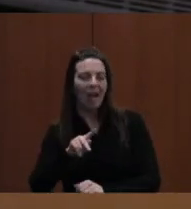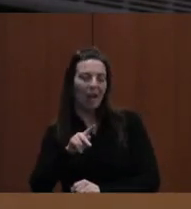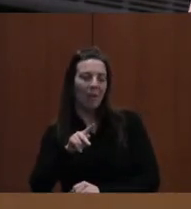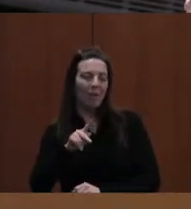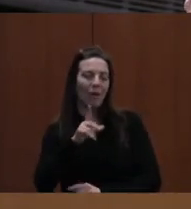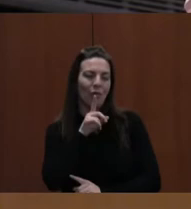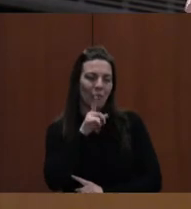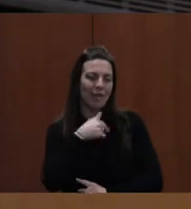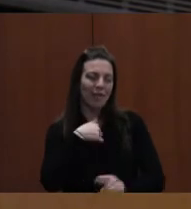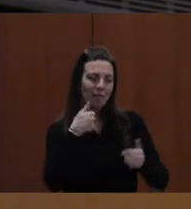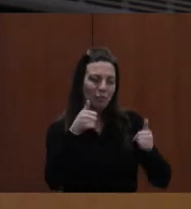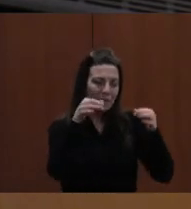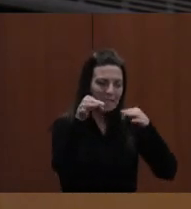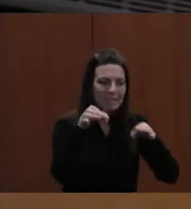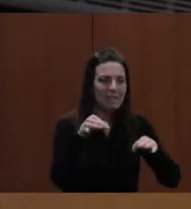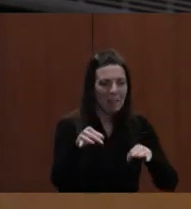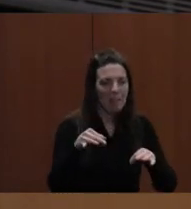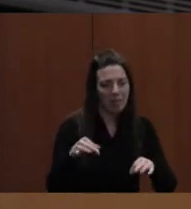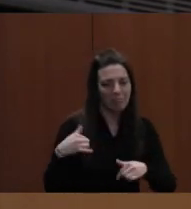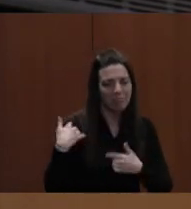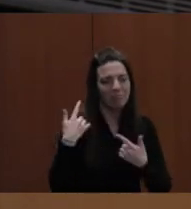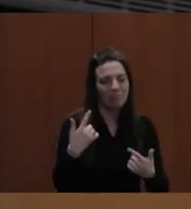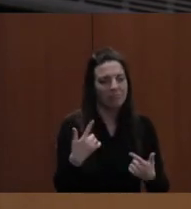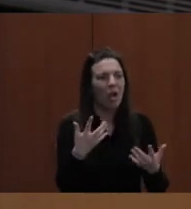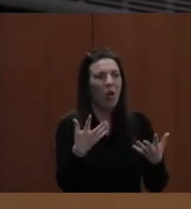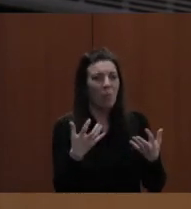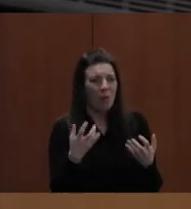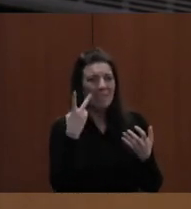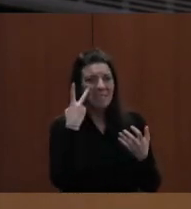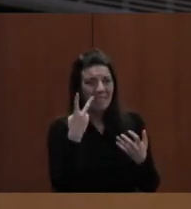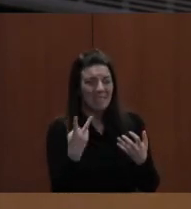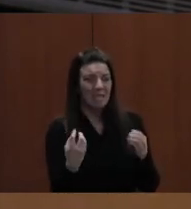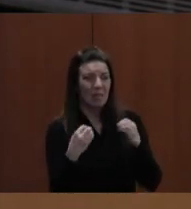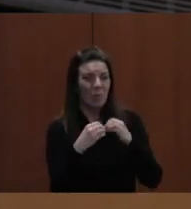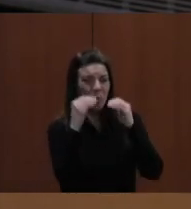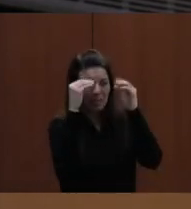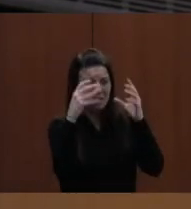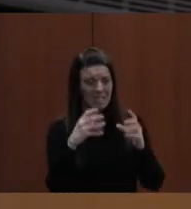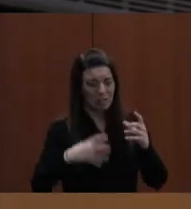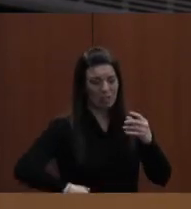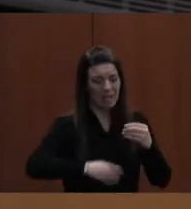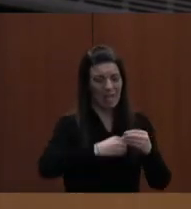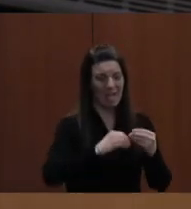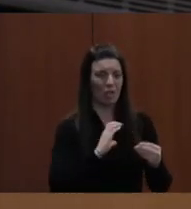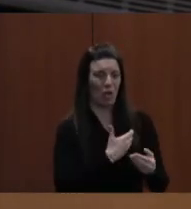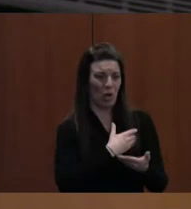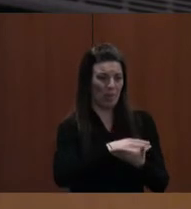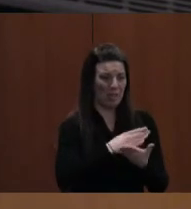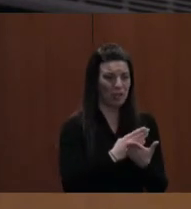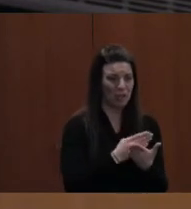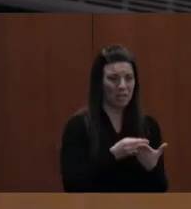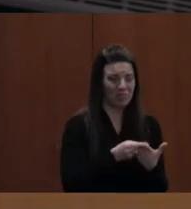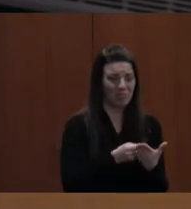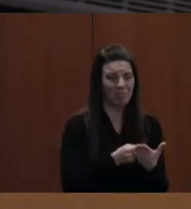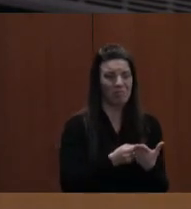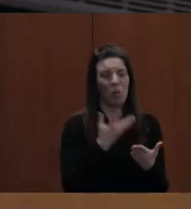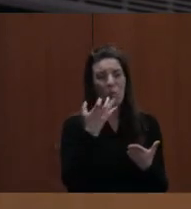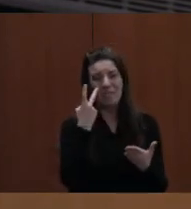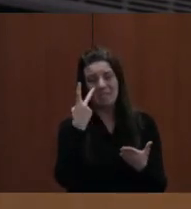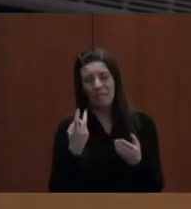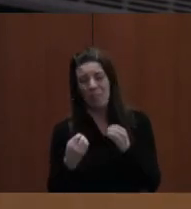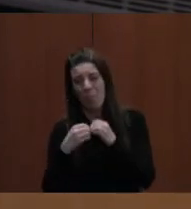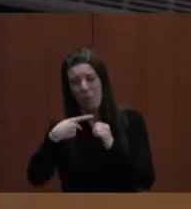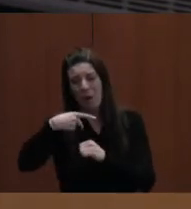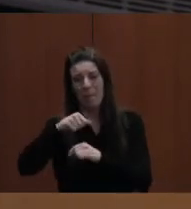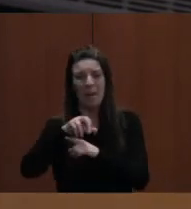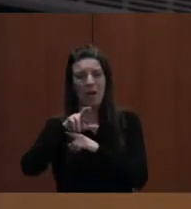I'd like to see more teachers added to the budget. I'd like to see more parapros add to the budget because this is the only